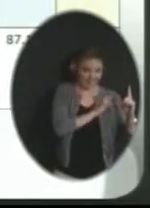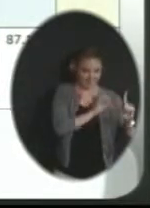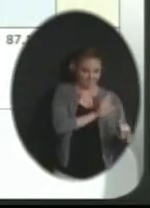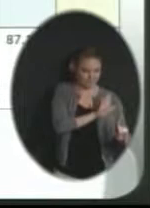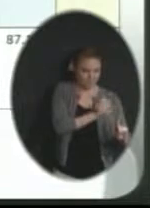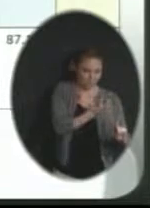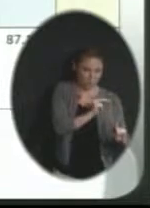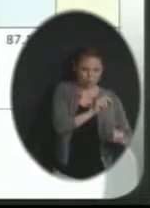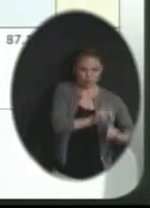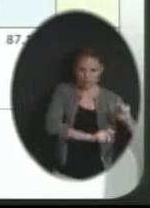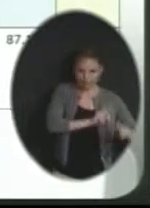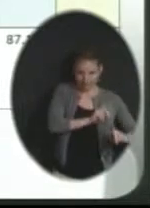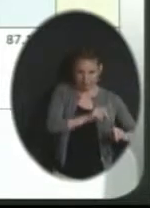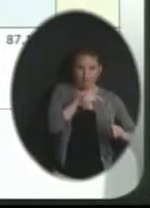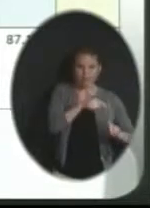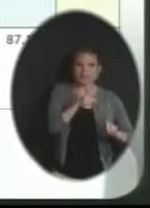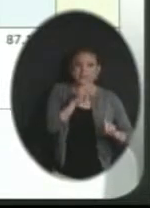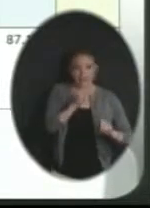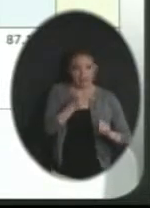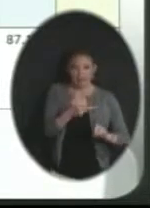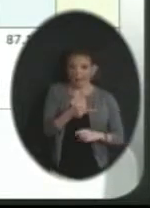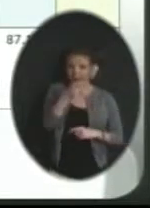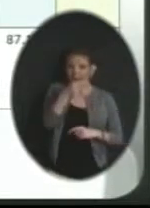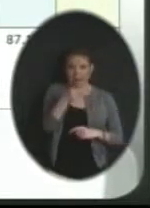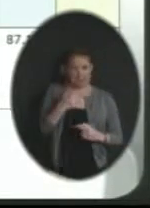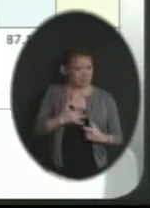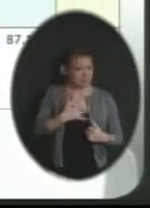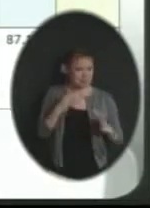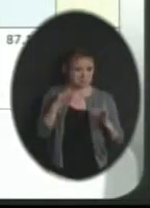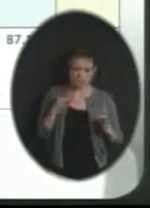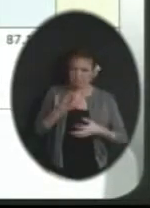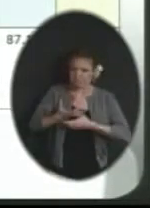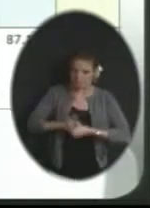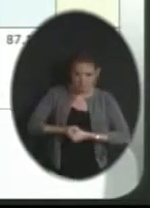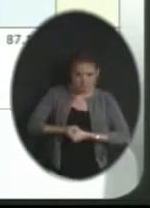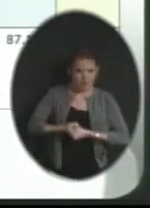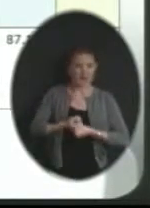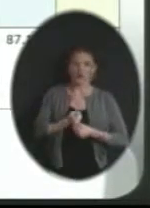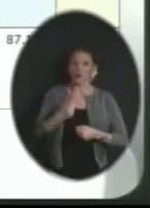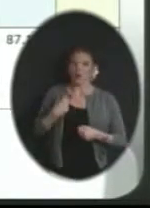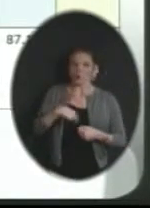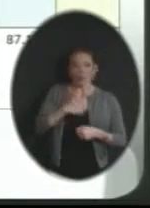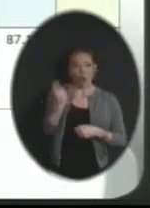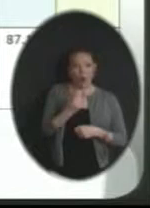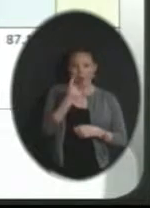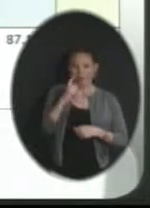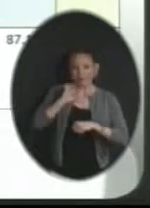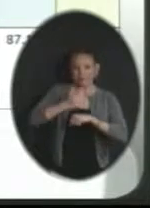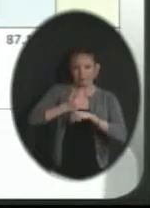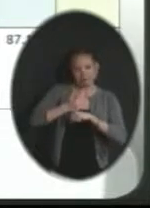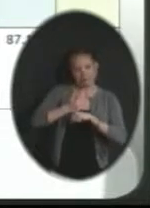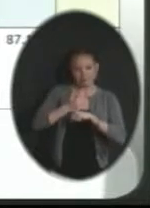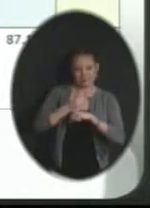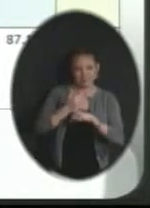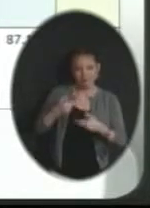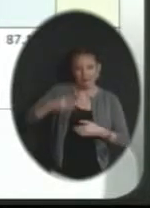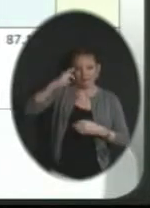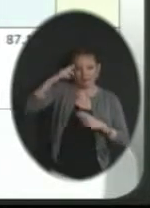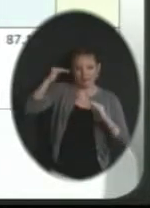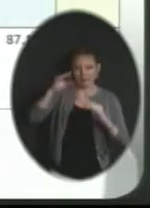and you can see that these are rigorously high, and we feel good about that. We always set a very high bar of 85%